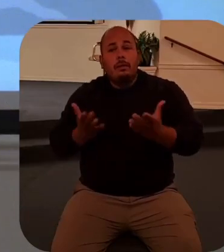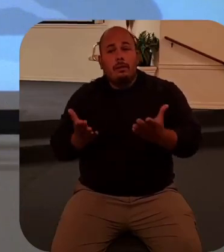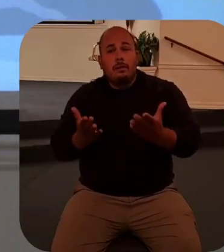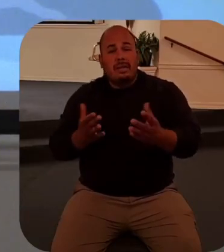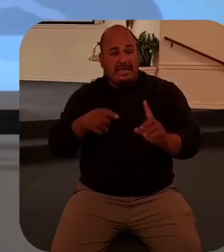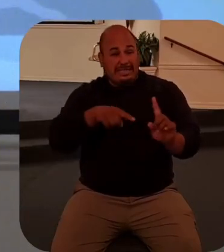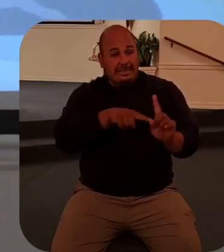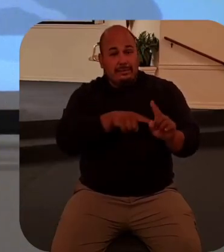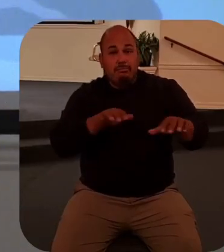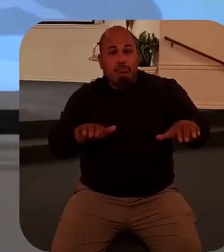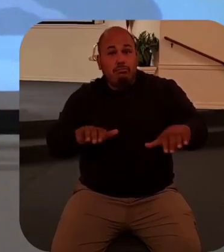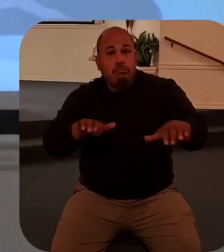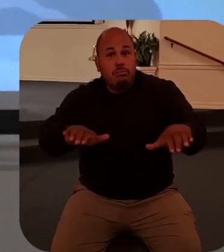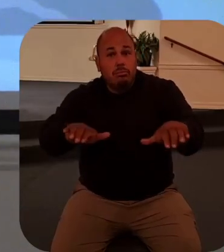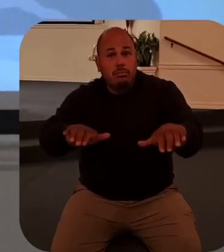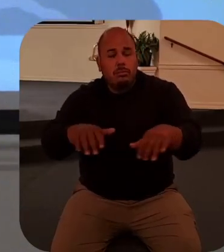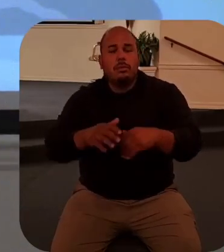this